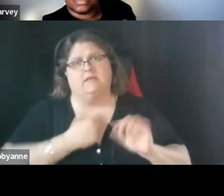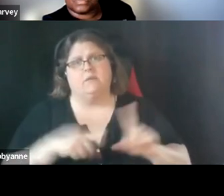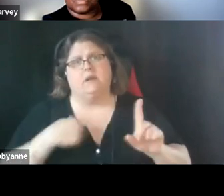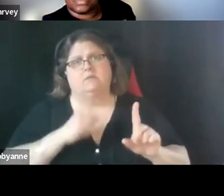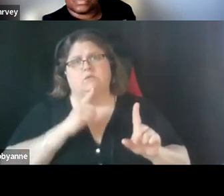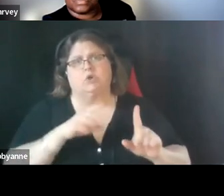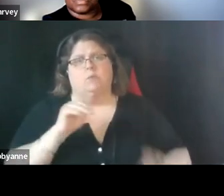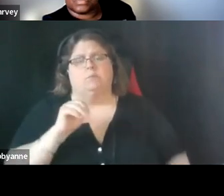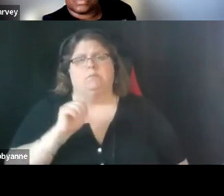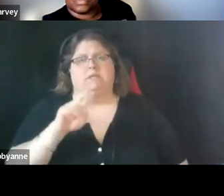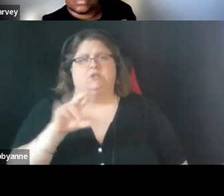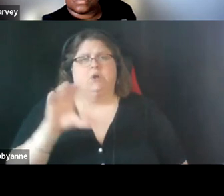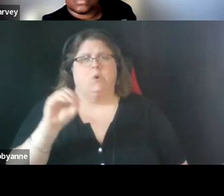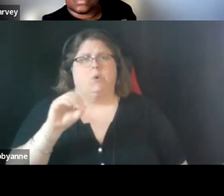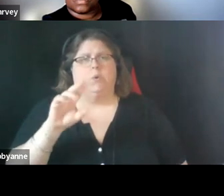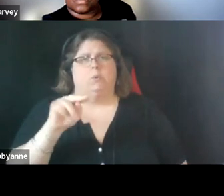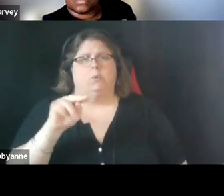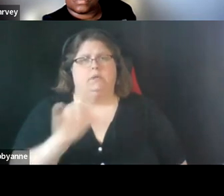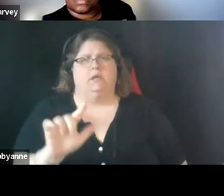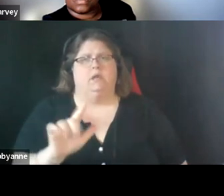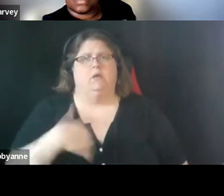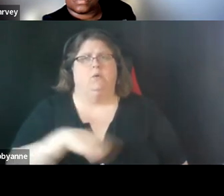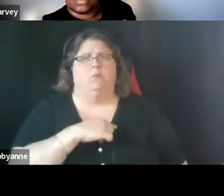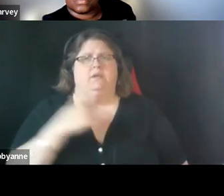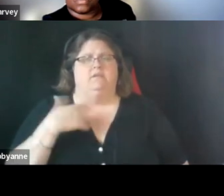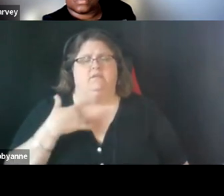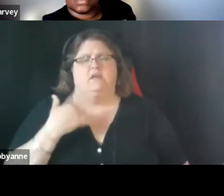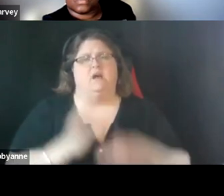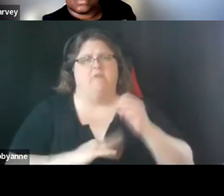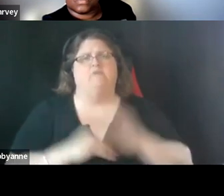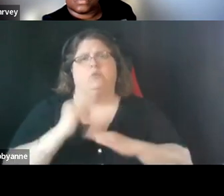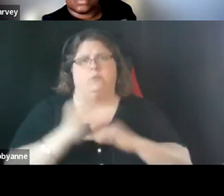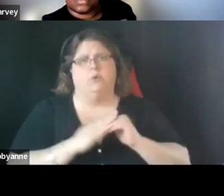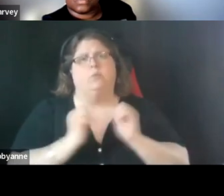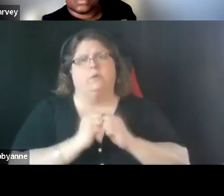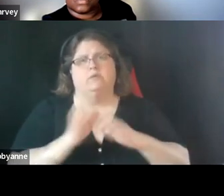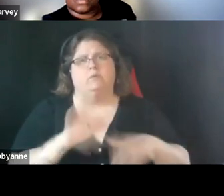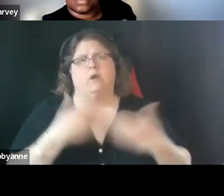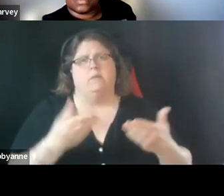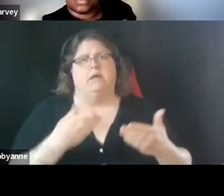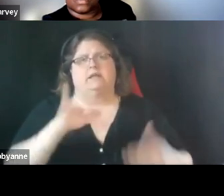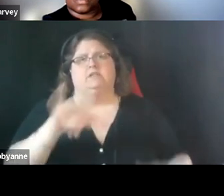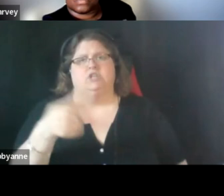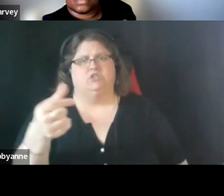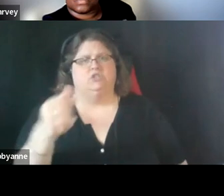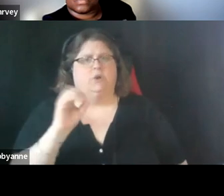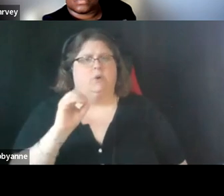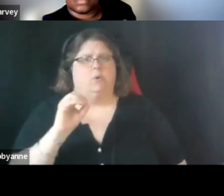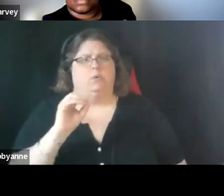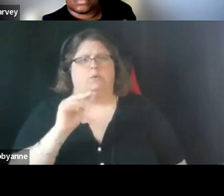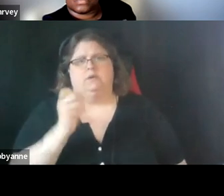o'neill could agree here that we feel really comfortable with the recommendation um and that um